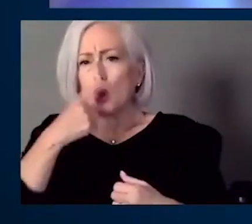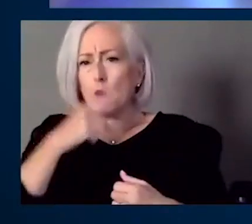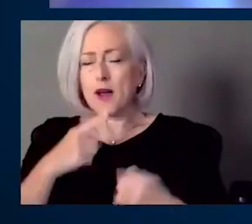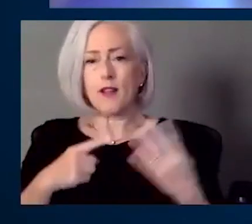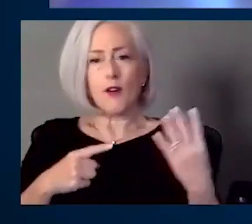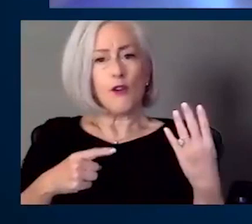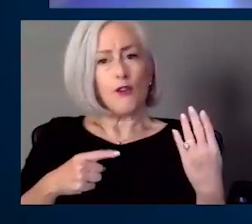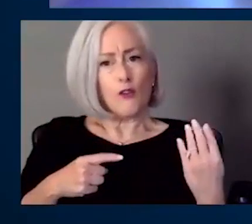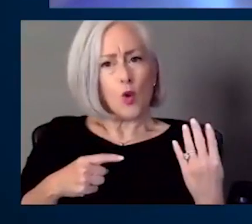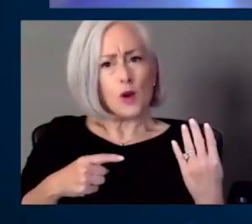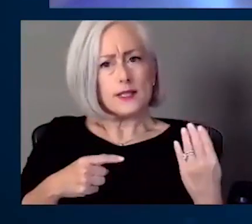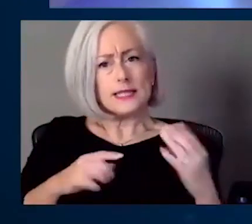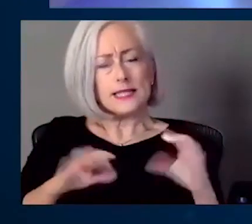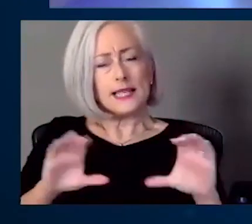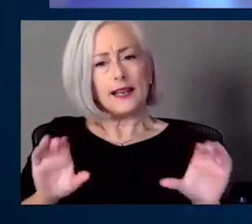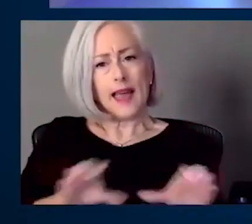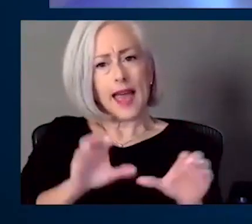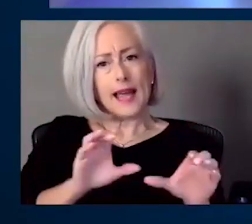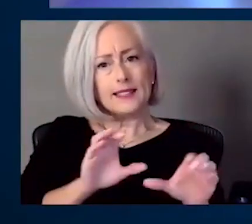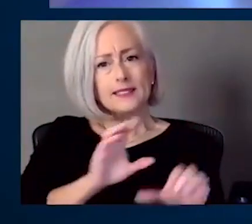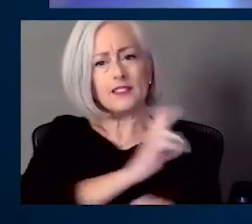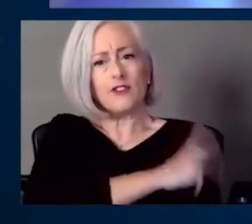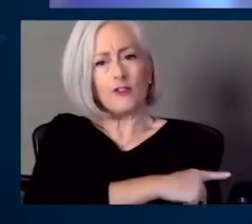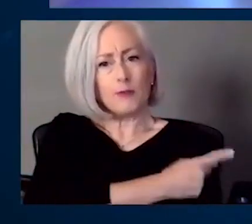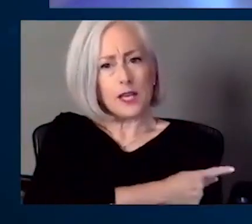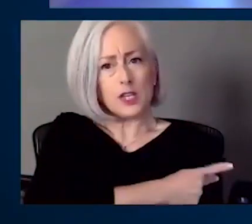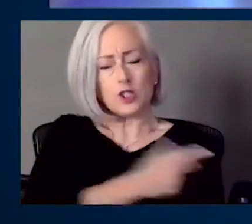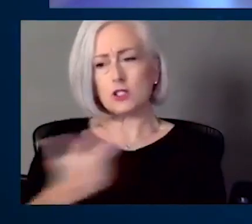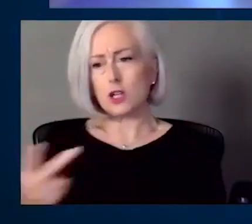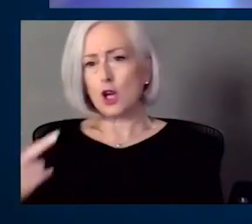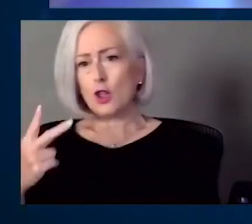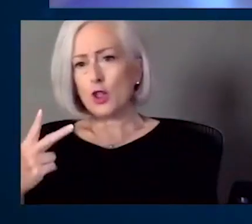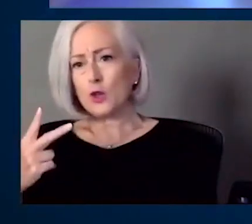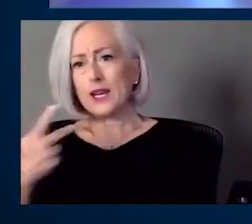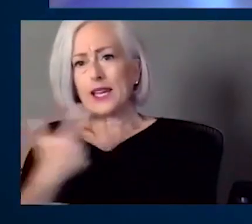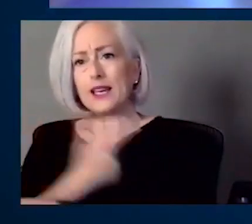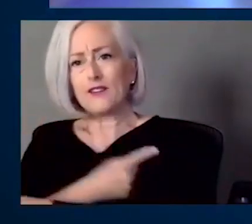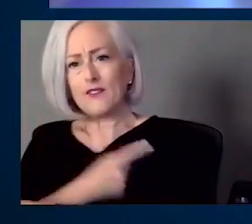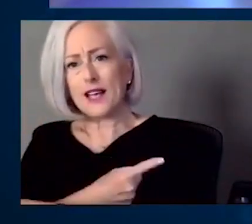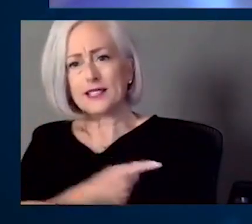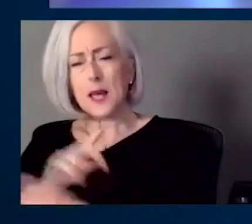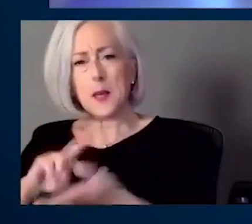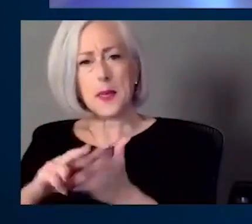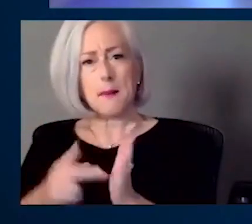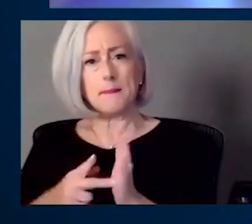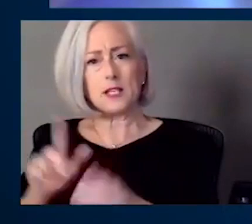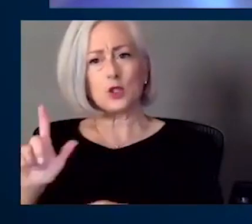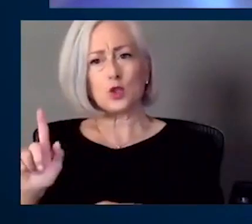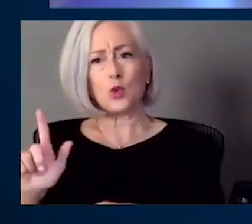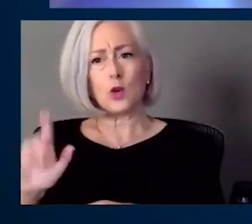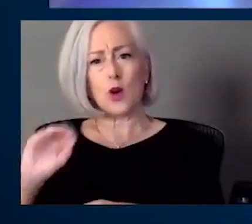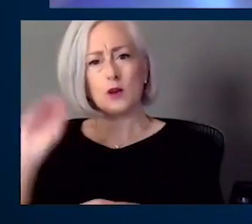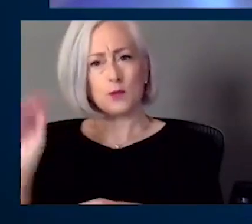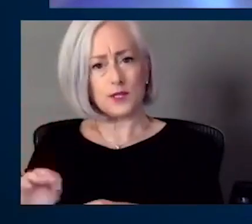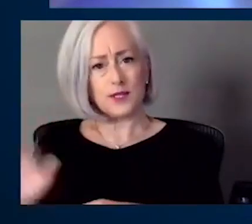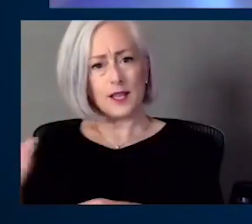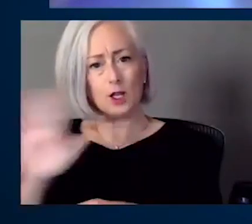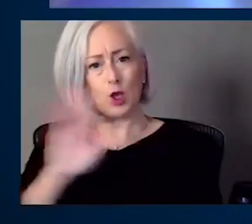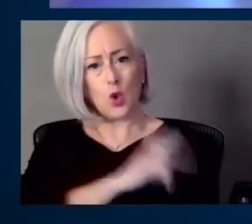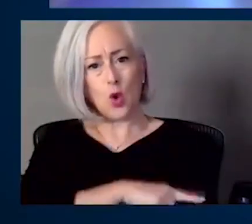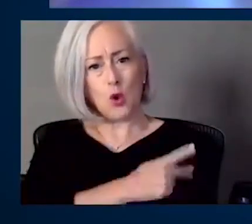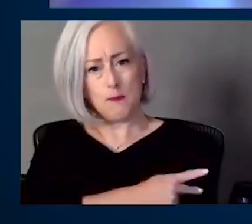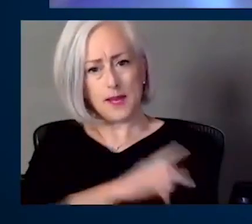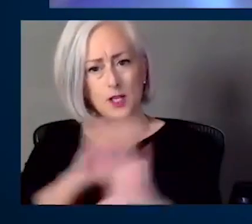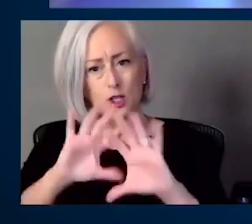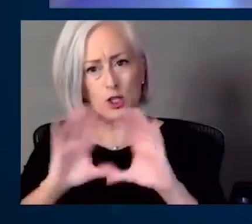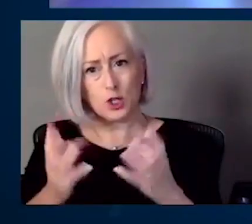and three are fully vaccinated, is that 21% of your patient population that